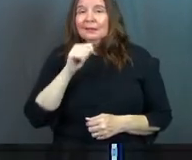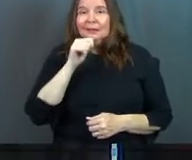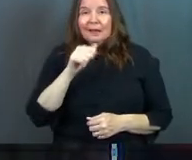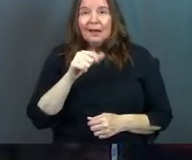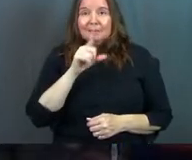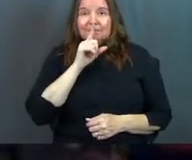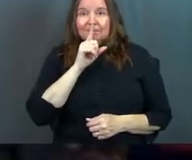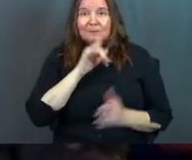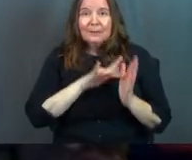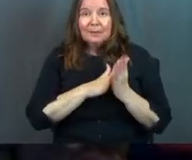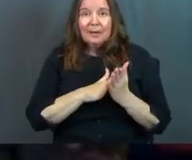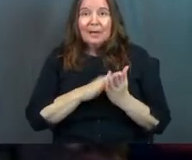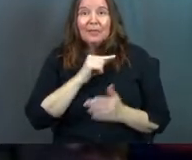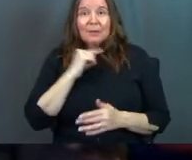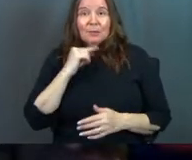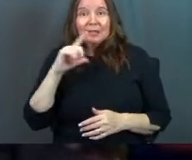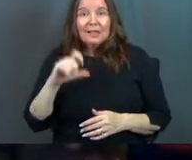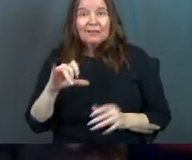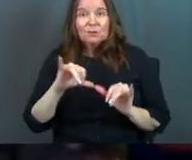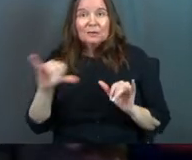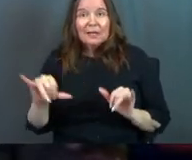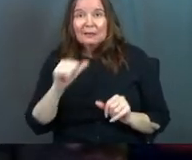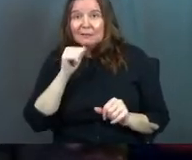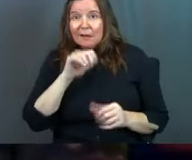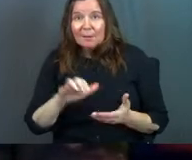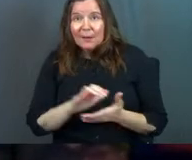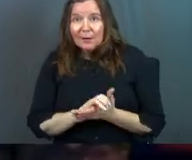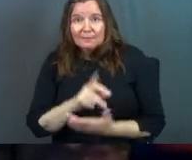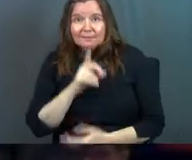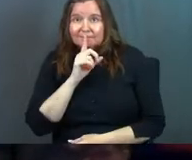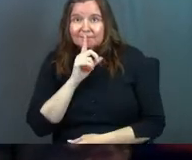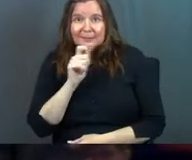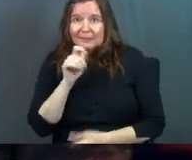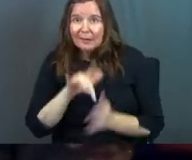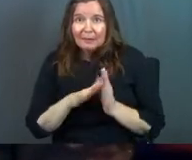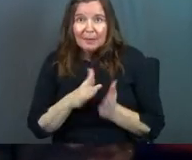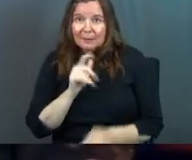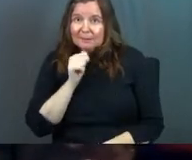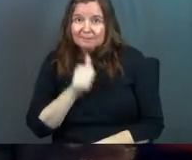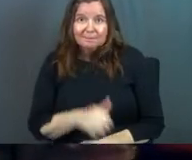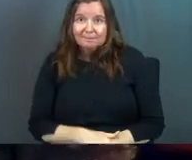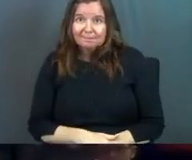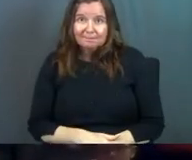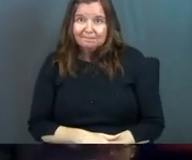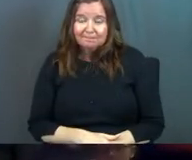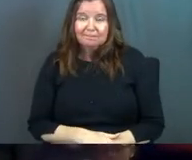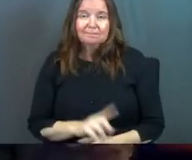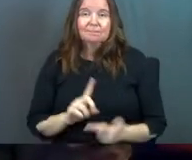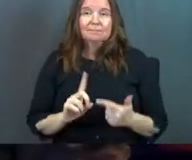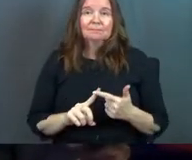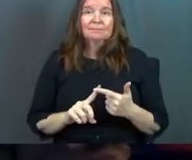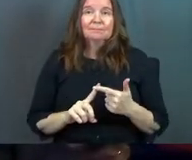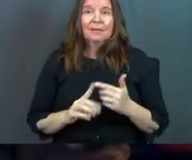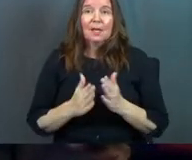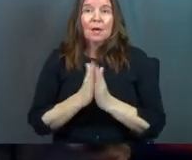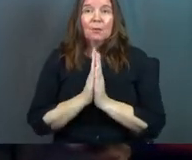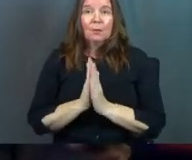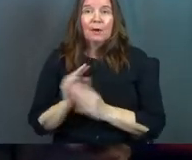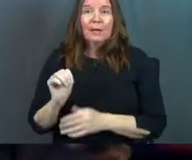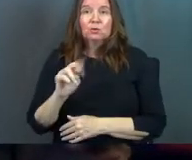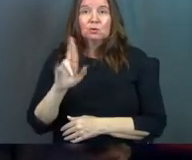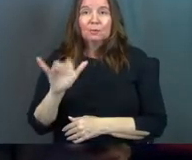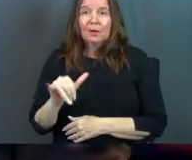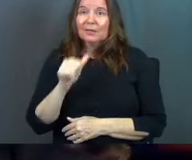not in the Bible that priests have to stay unmarried? That's not in your Bible. Praying to marry is not